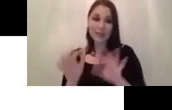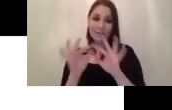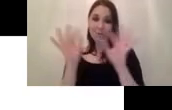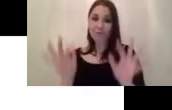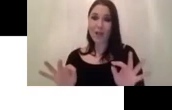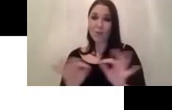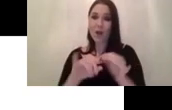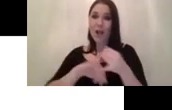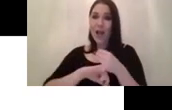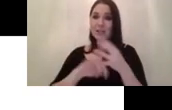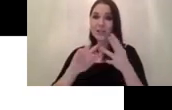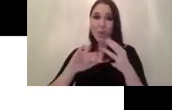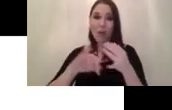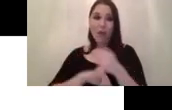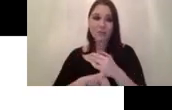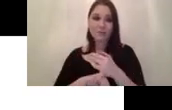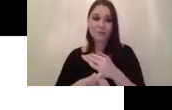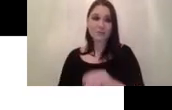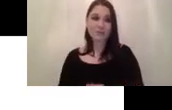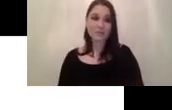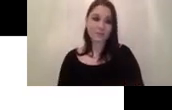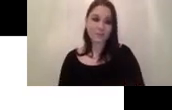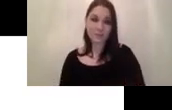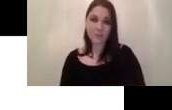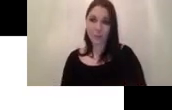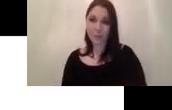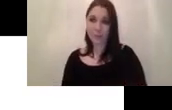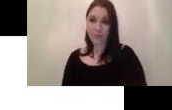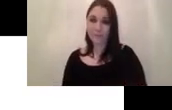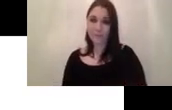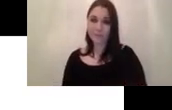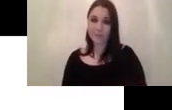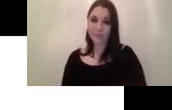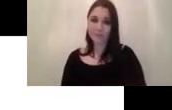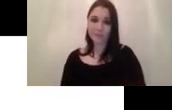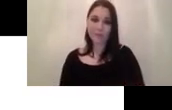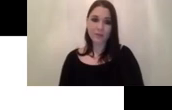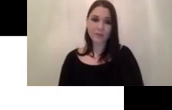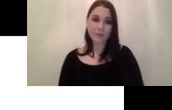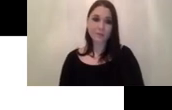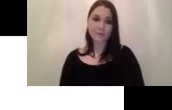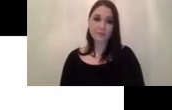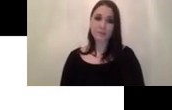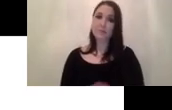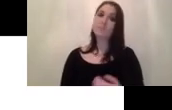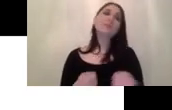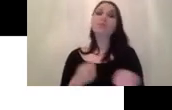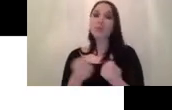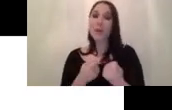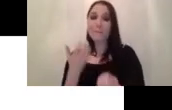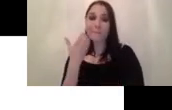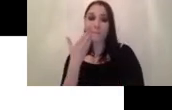they optimize this to run on a mobile arm cpu with a